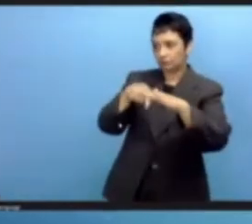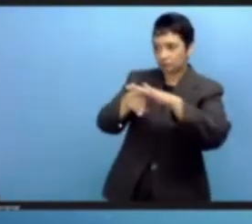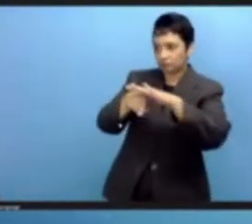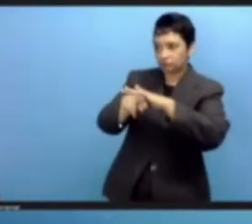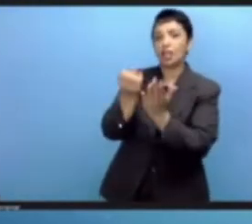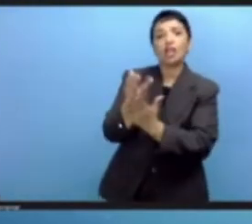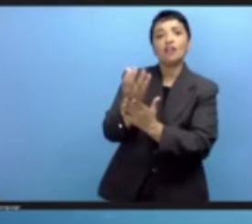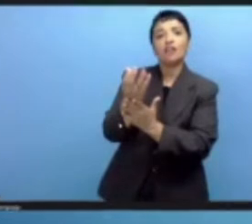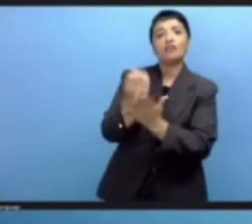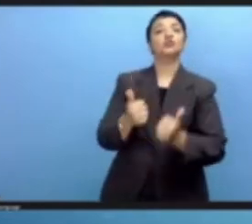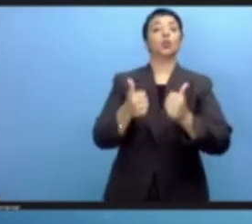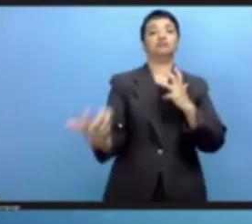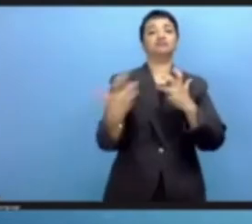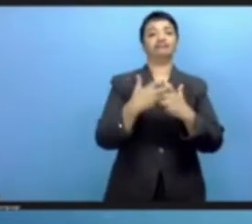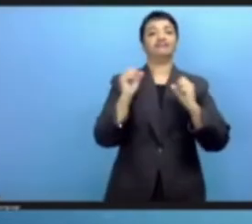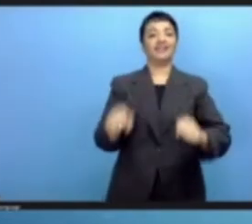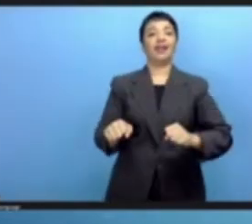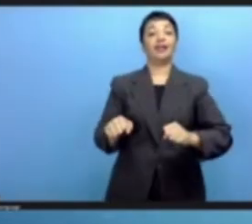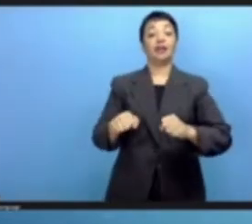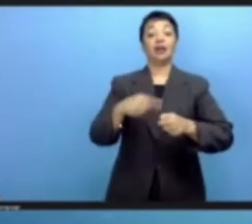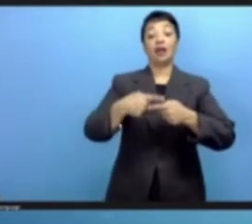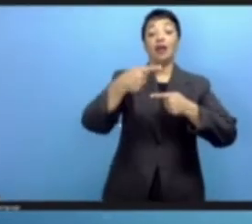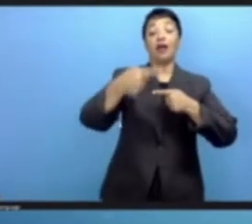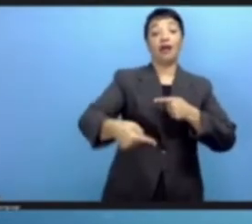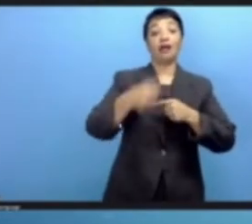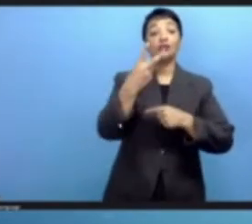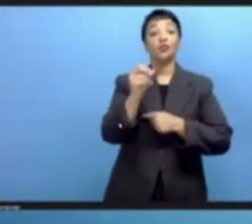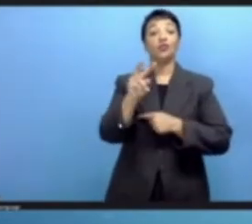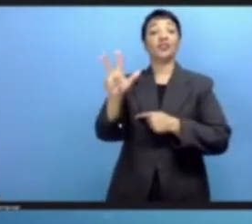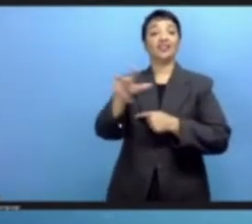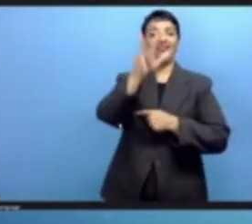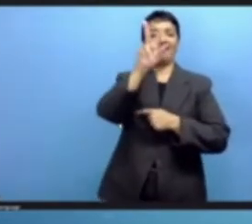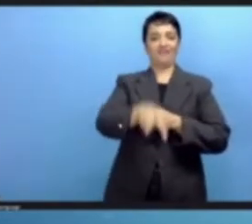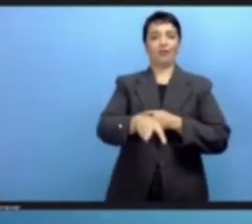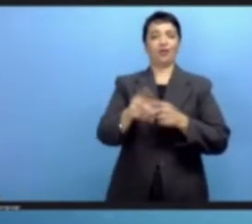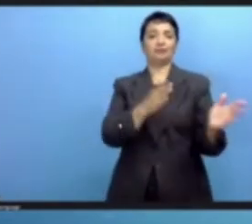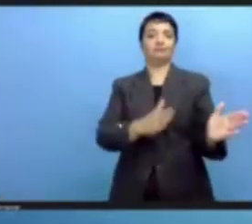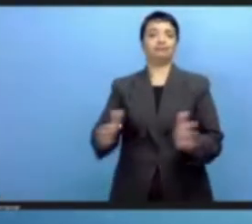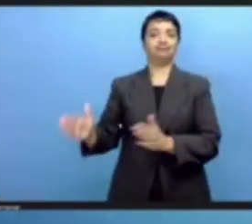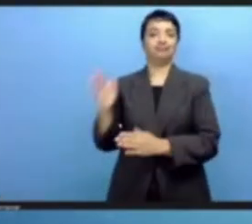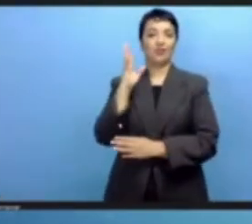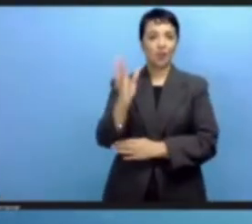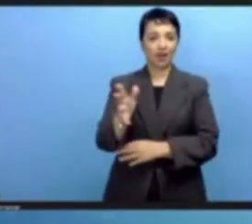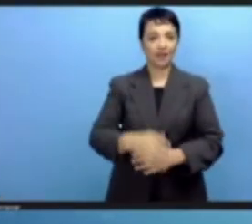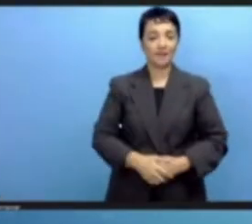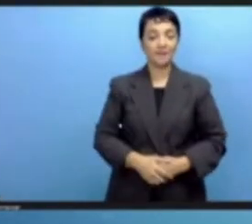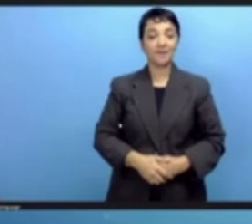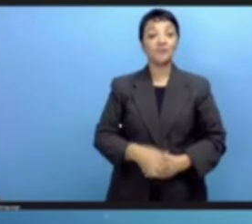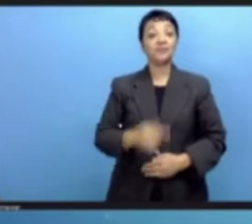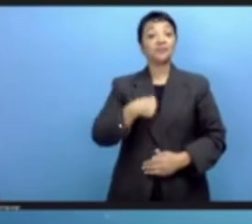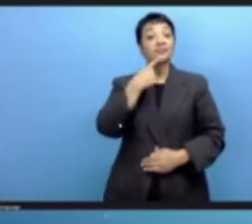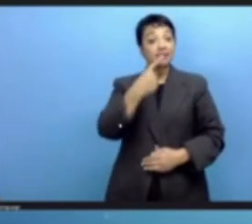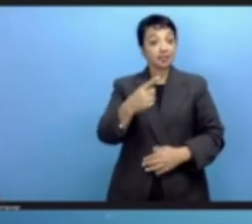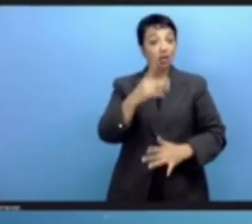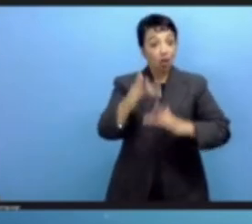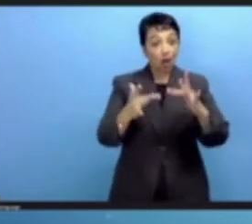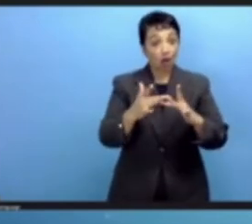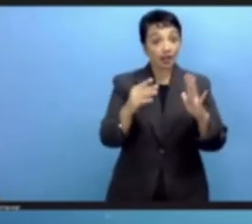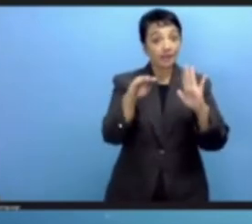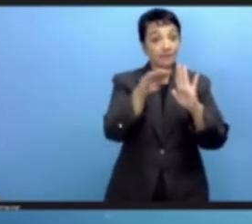freedom of expression online. When I say regulating digital platforms, I do not mean